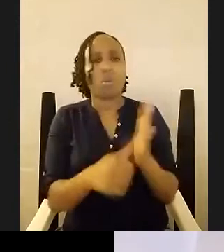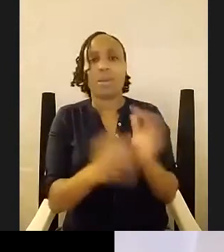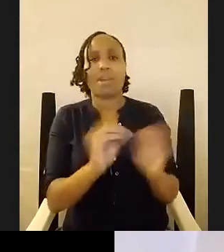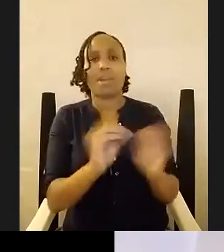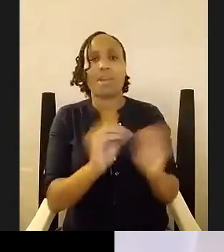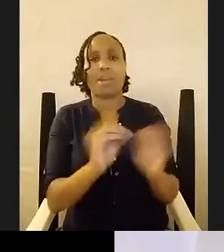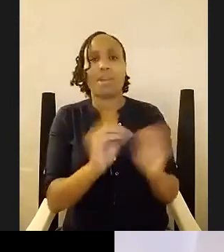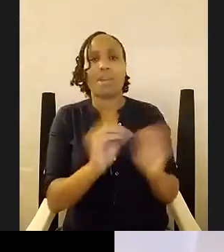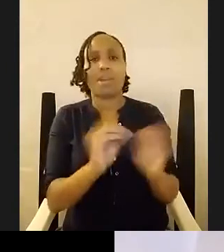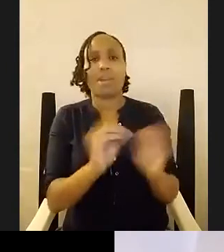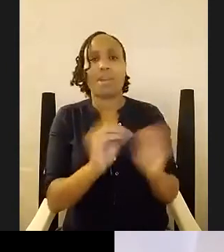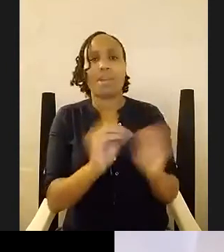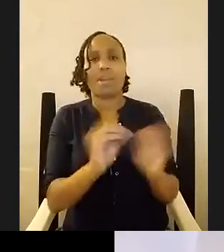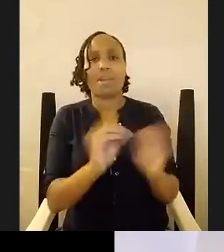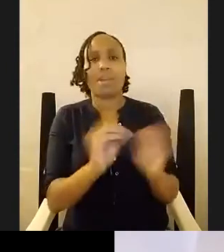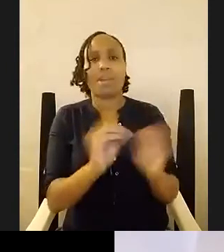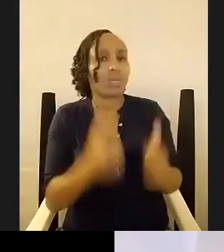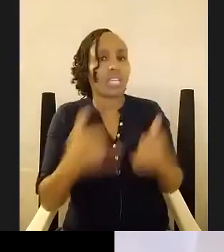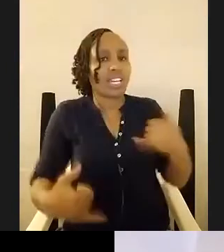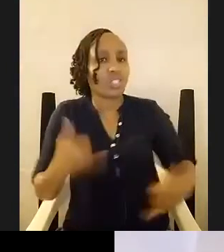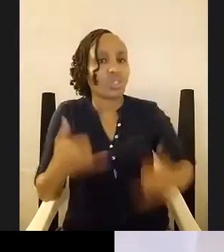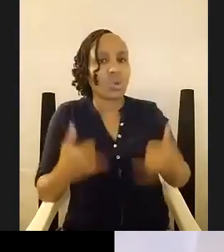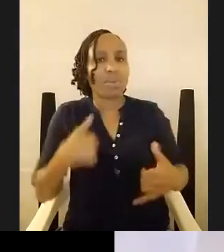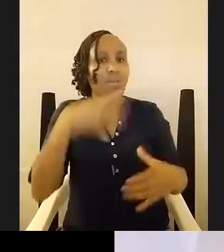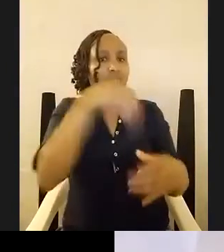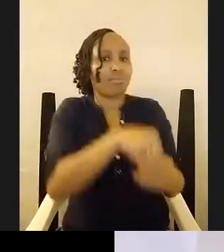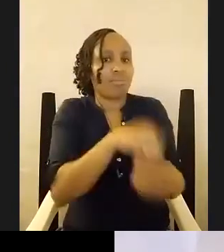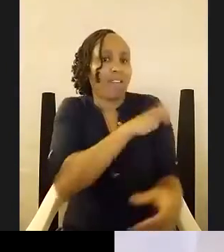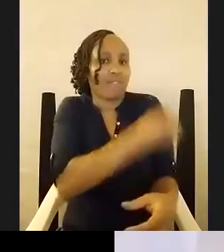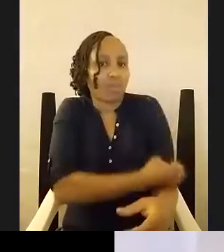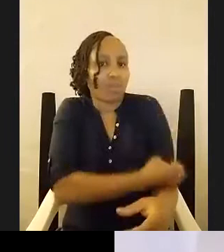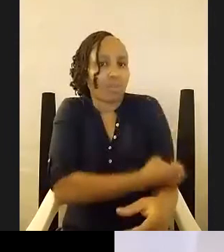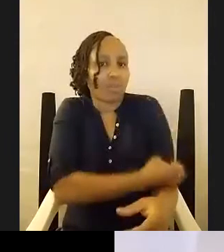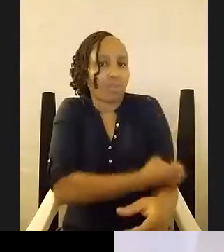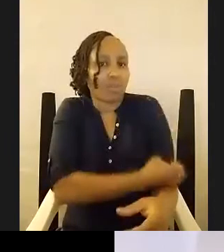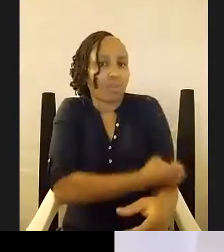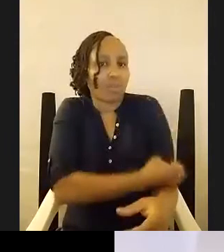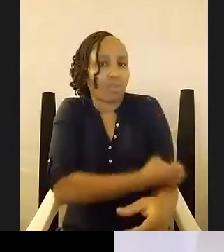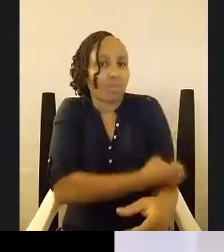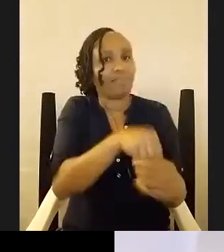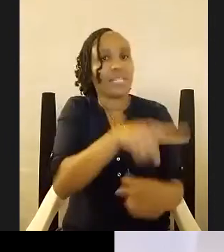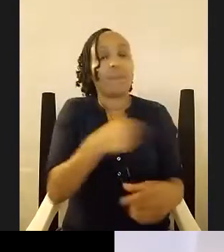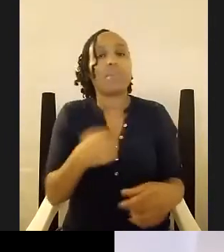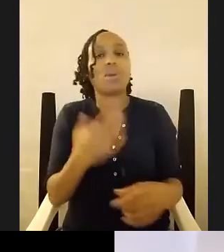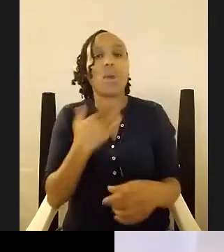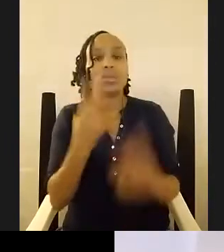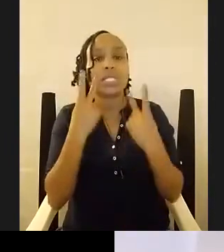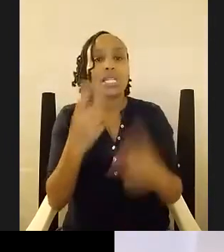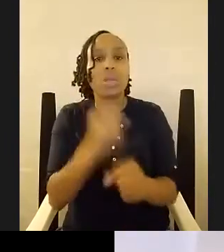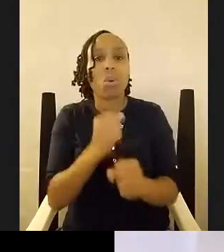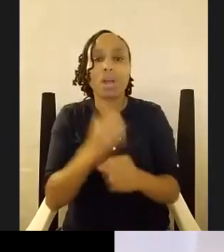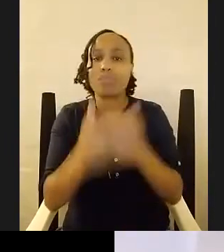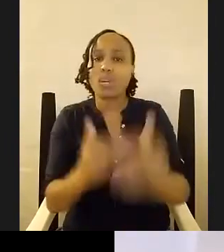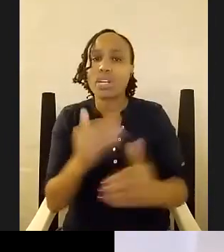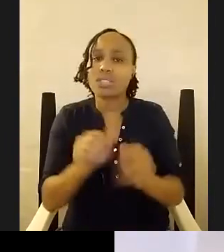i really put a lot of work and time and effort in and because i want to see the work progress through the world without my intervention